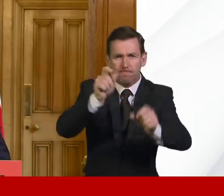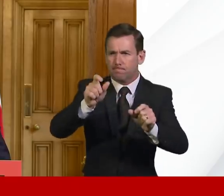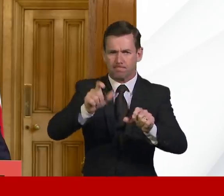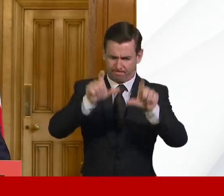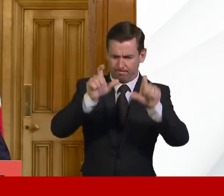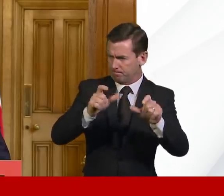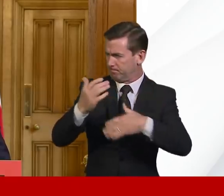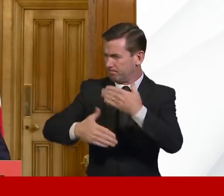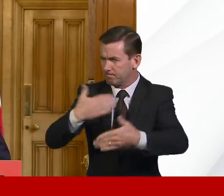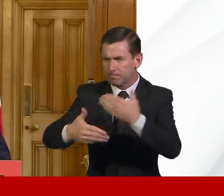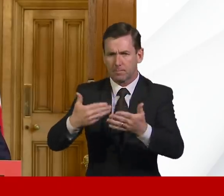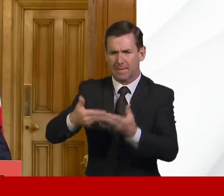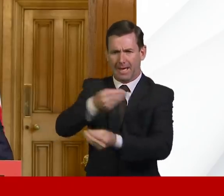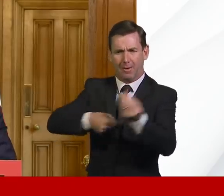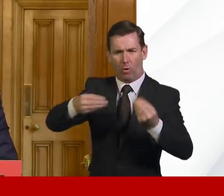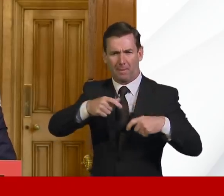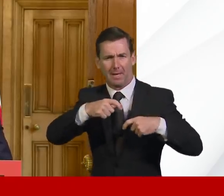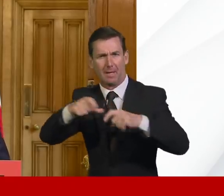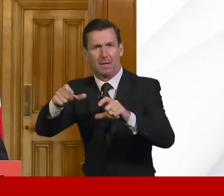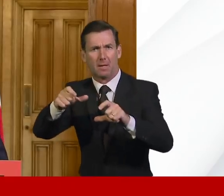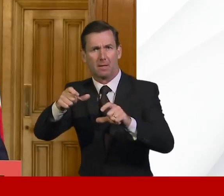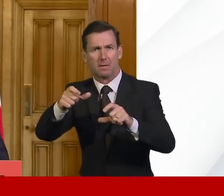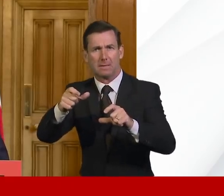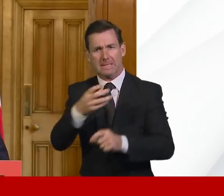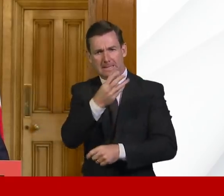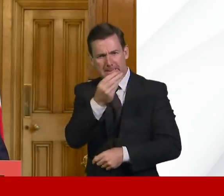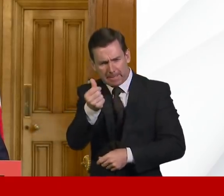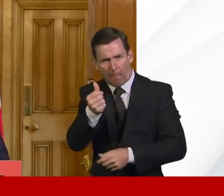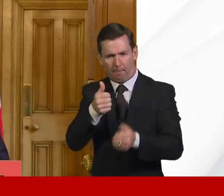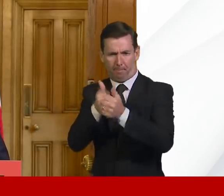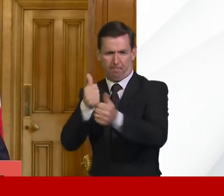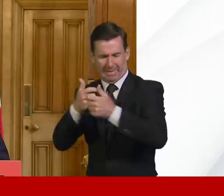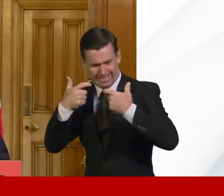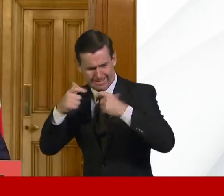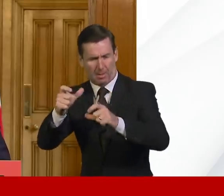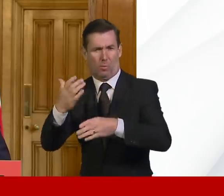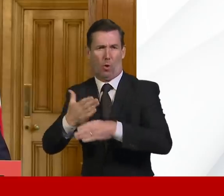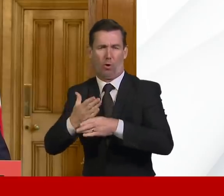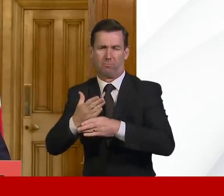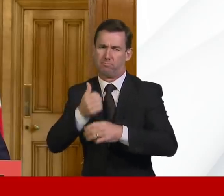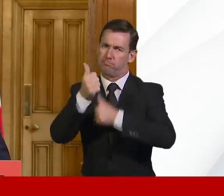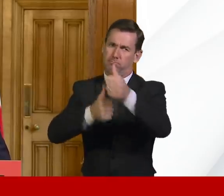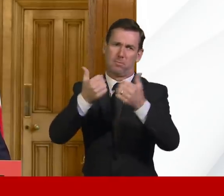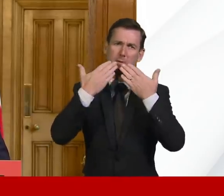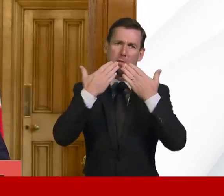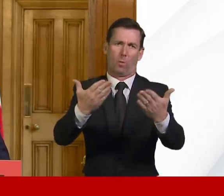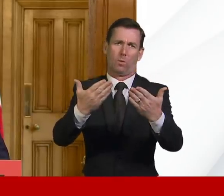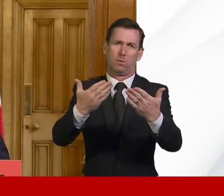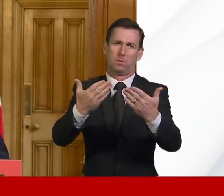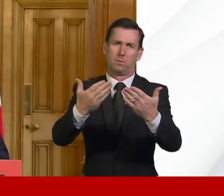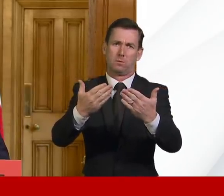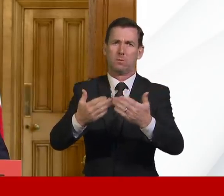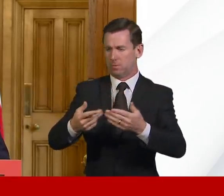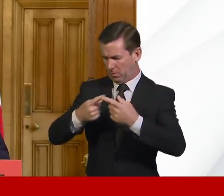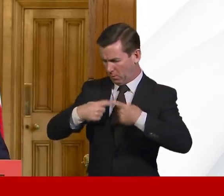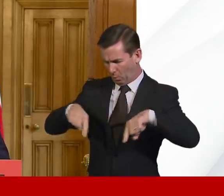going. You are delivering for our nation through this difficult time. And we said we would deliver